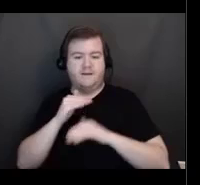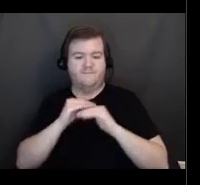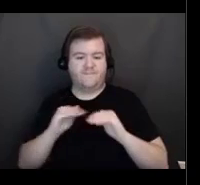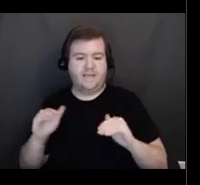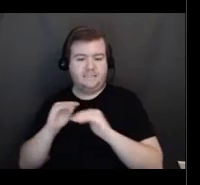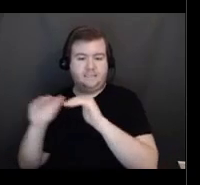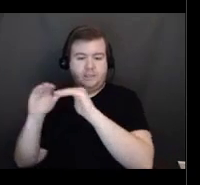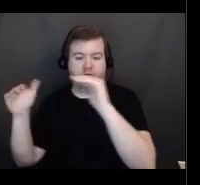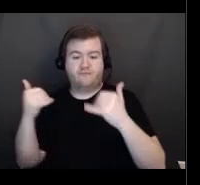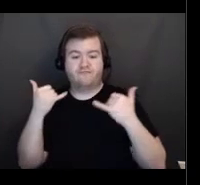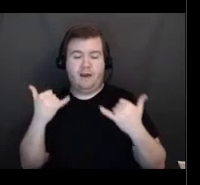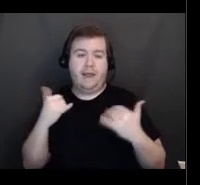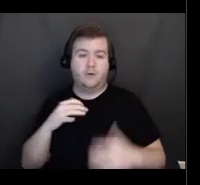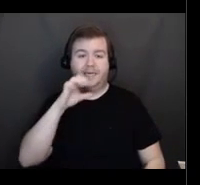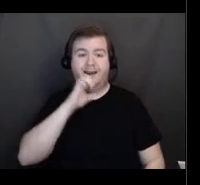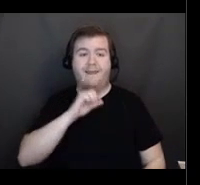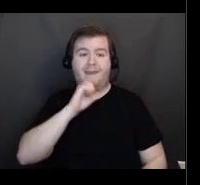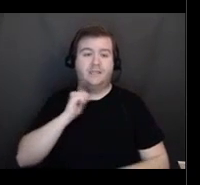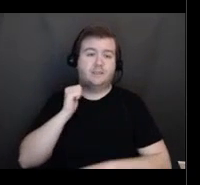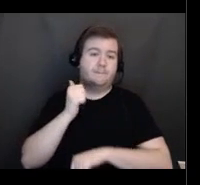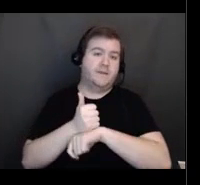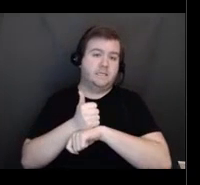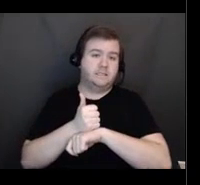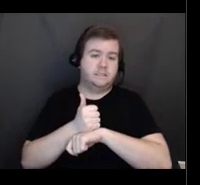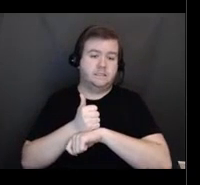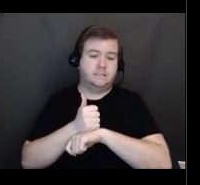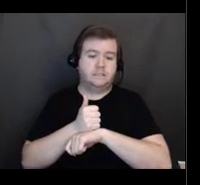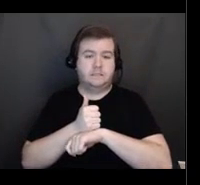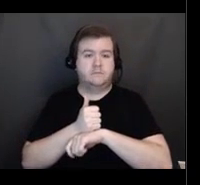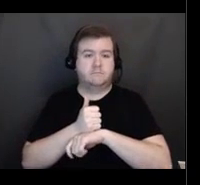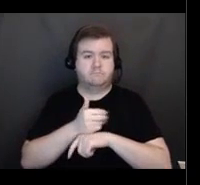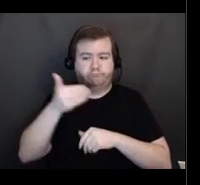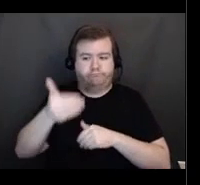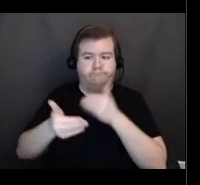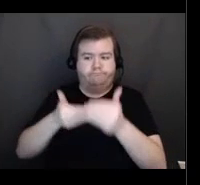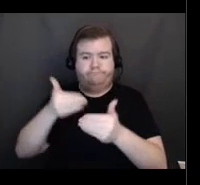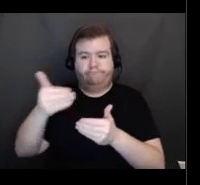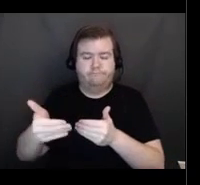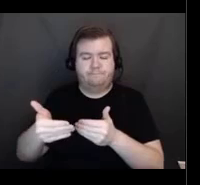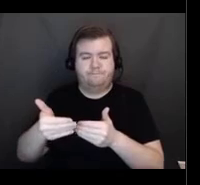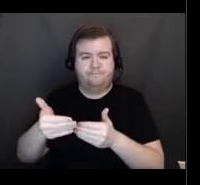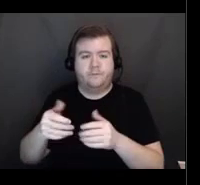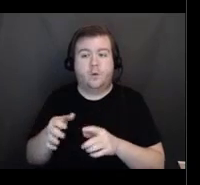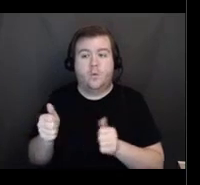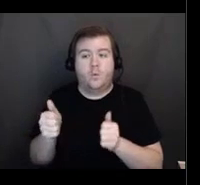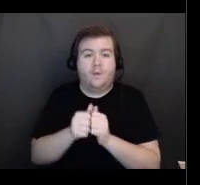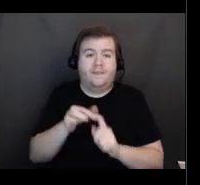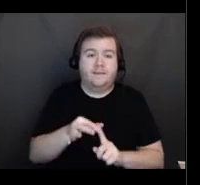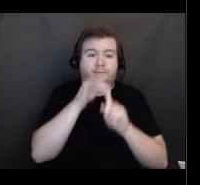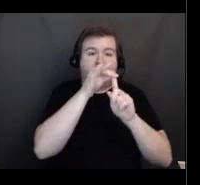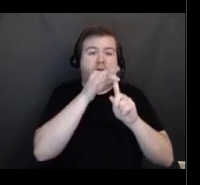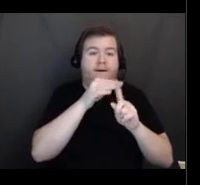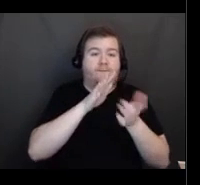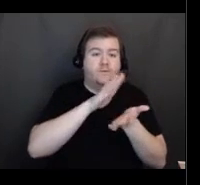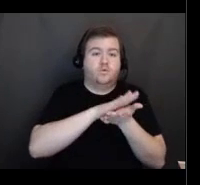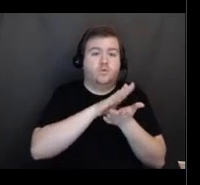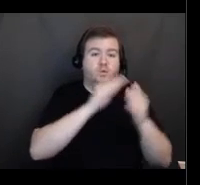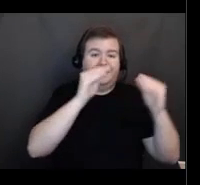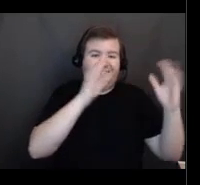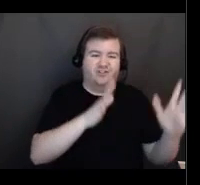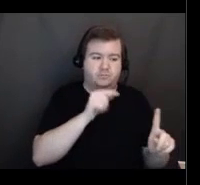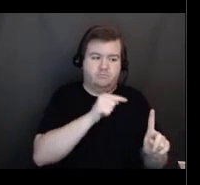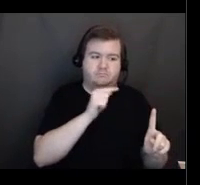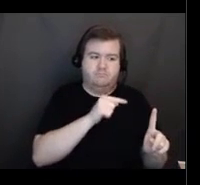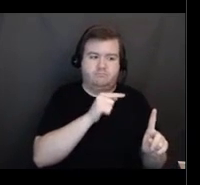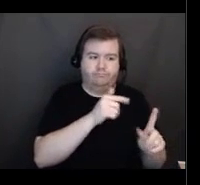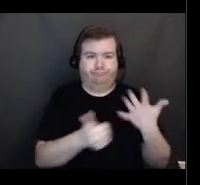an age based vaccination phase with the exception of school teachers and our